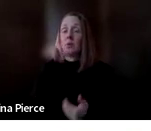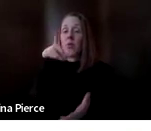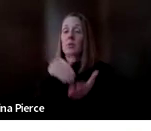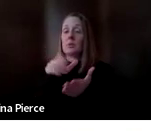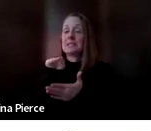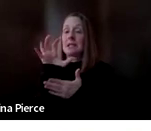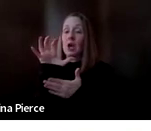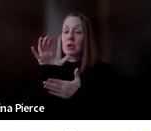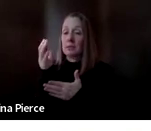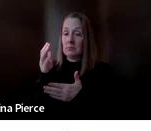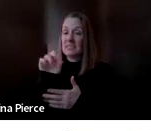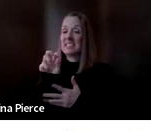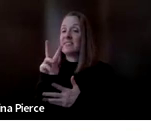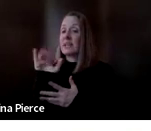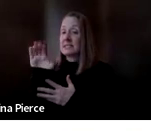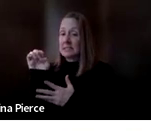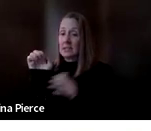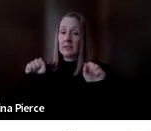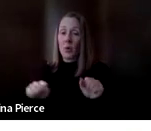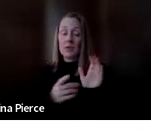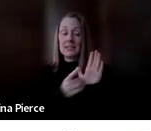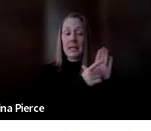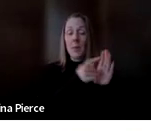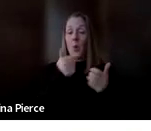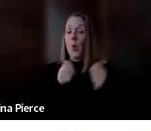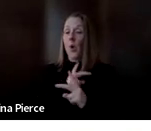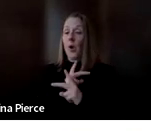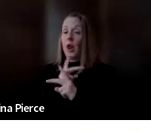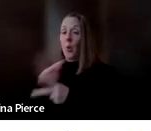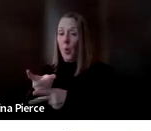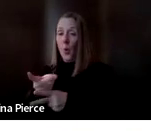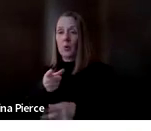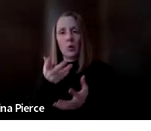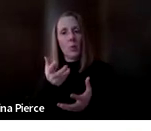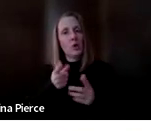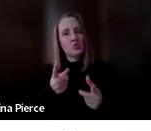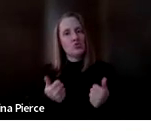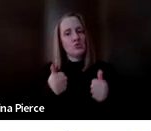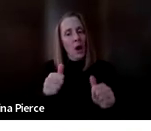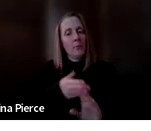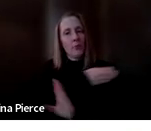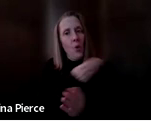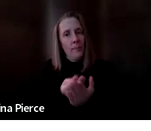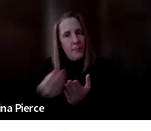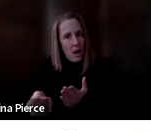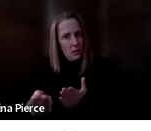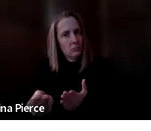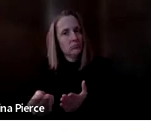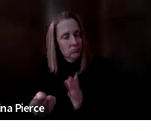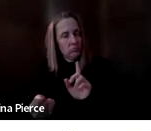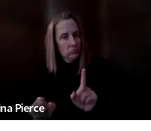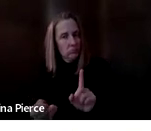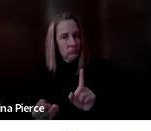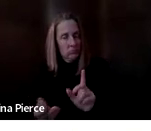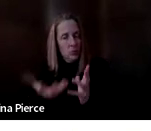um for demo or loan and we're kind of the ultimate try before you buy lending library so if there's a piece of at you're curious about